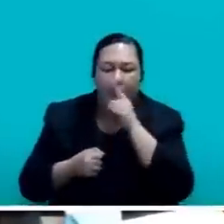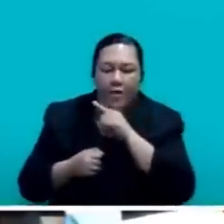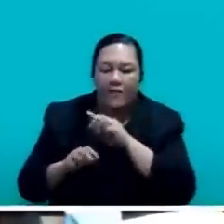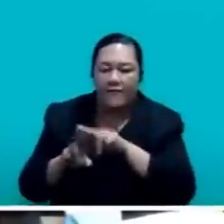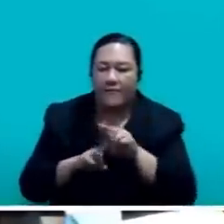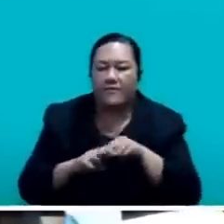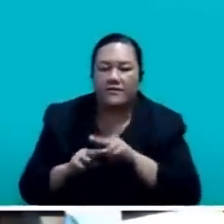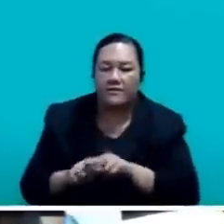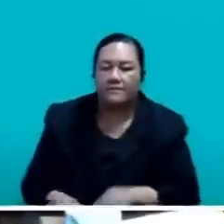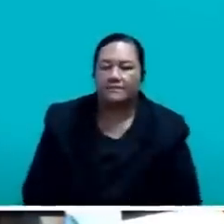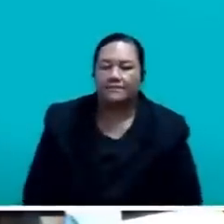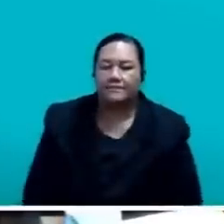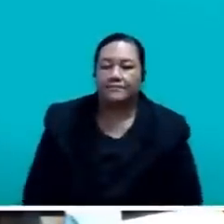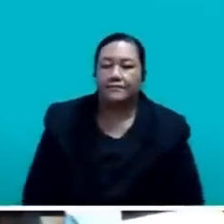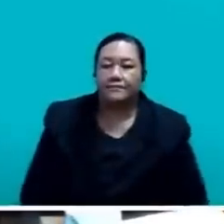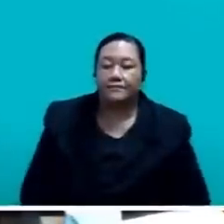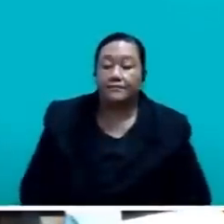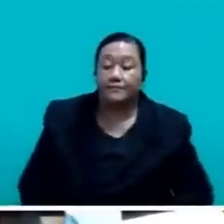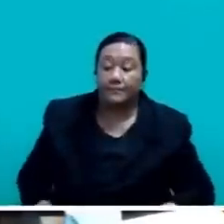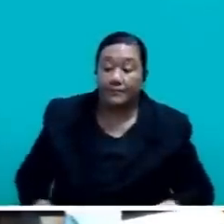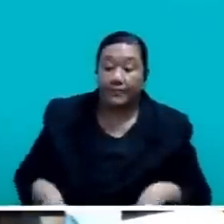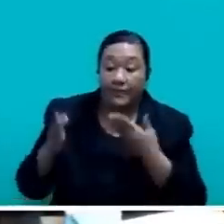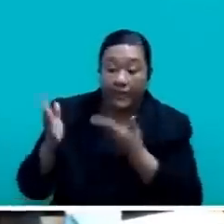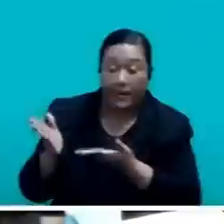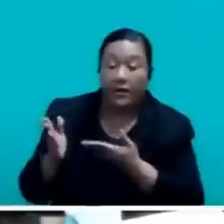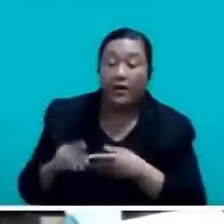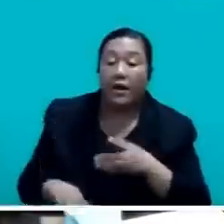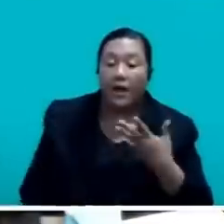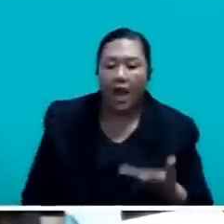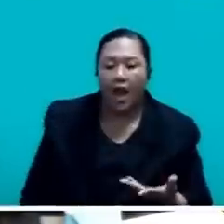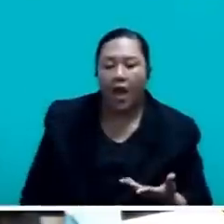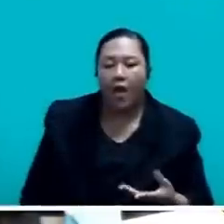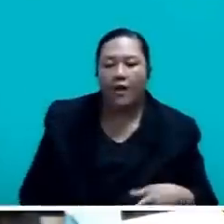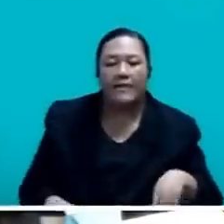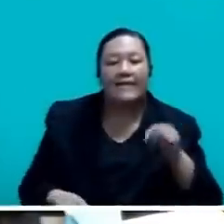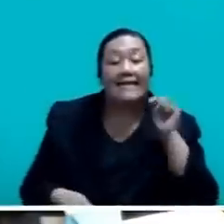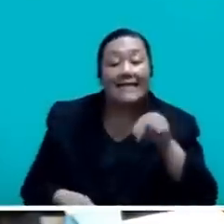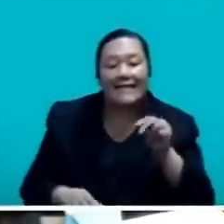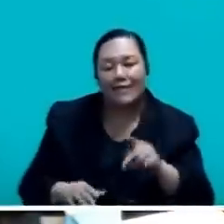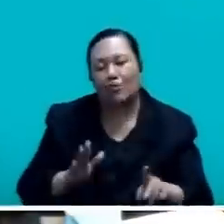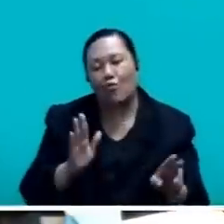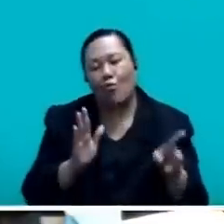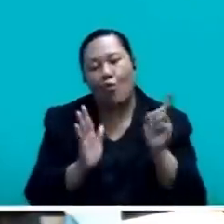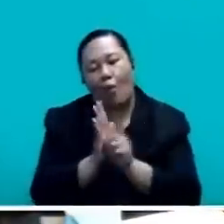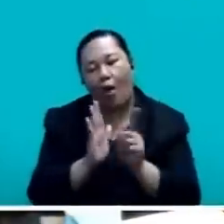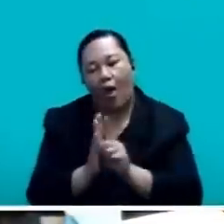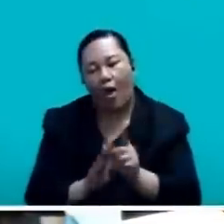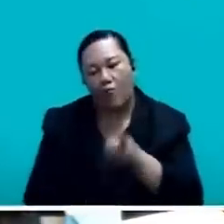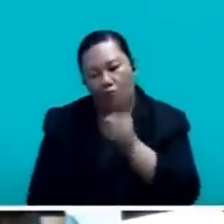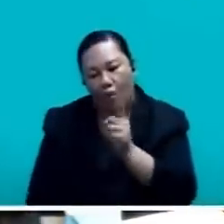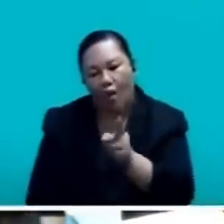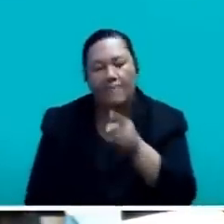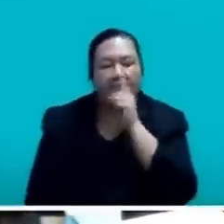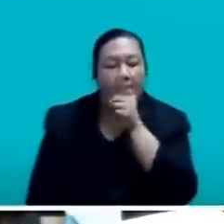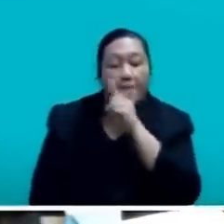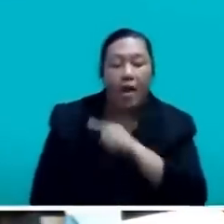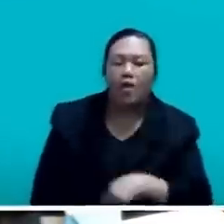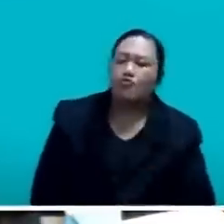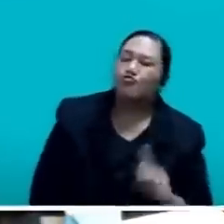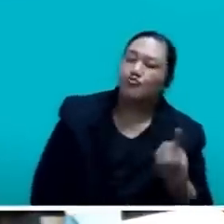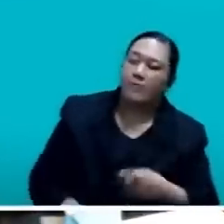the old adage that warns people who point finger like the opposition have been doing for this week.